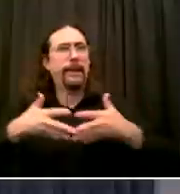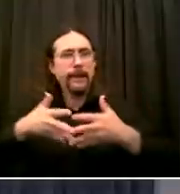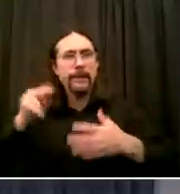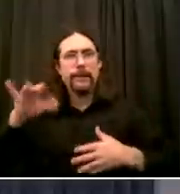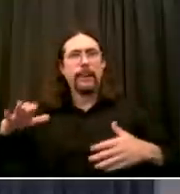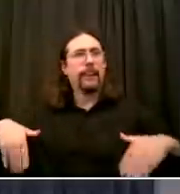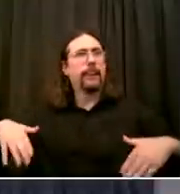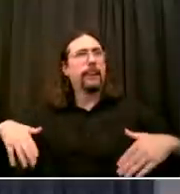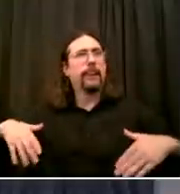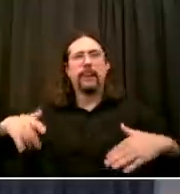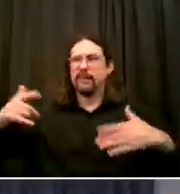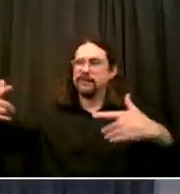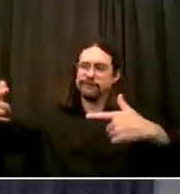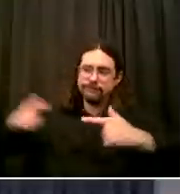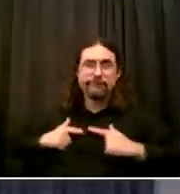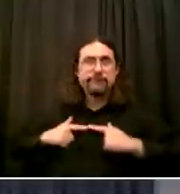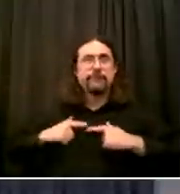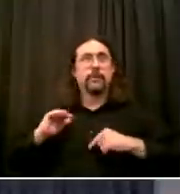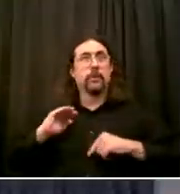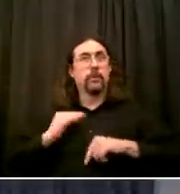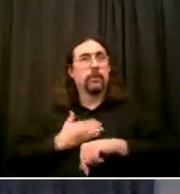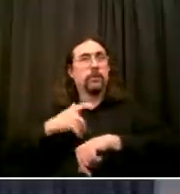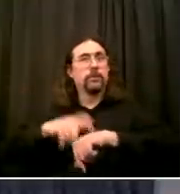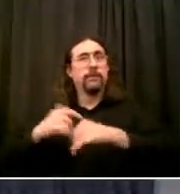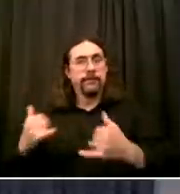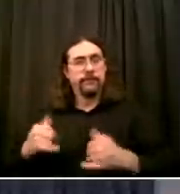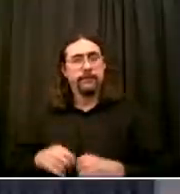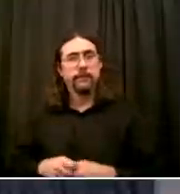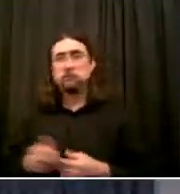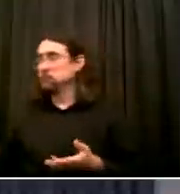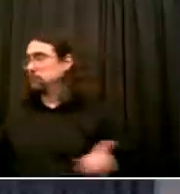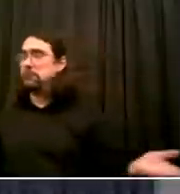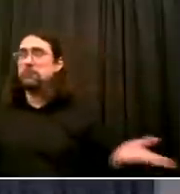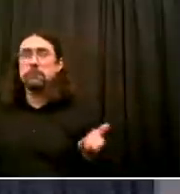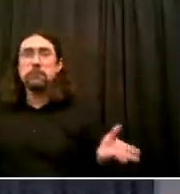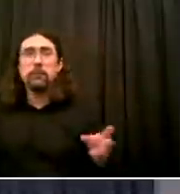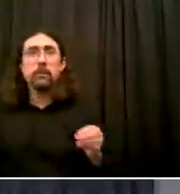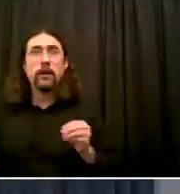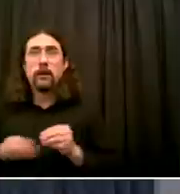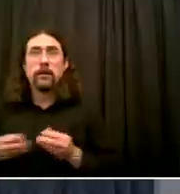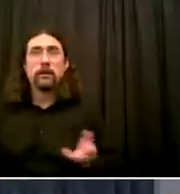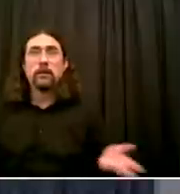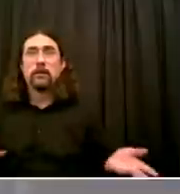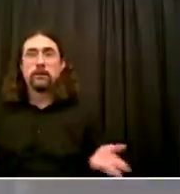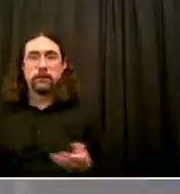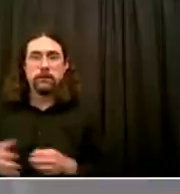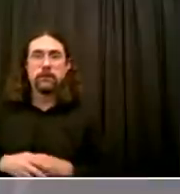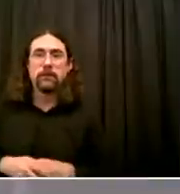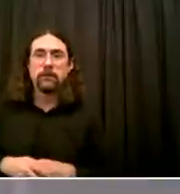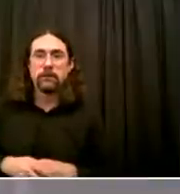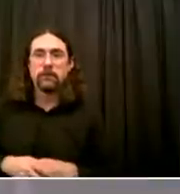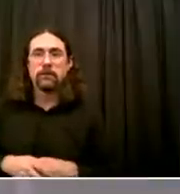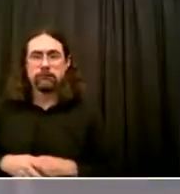I would just say that I think this is a great topic for a conversation